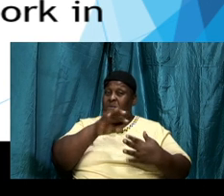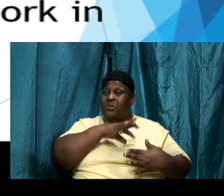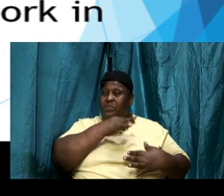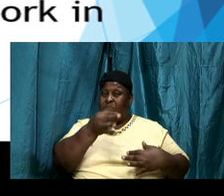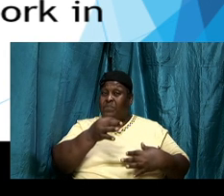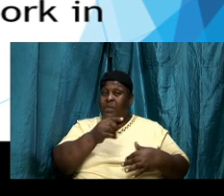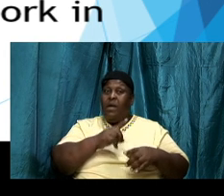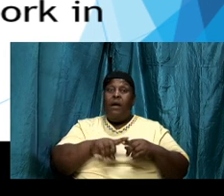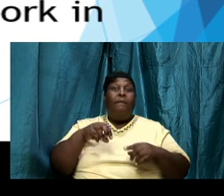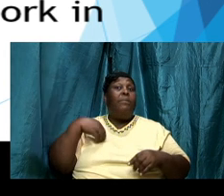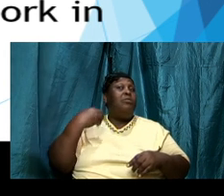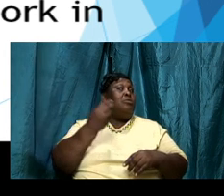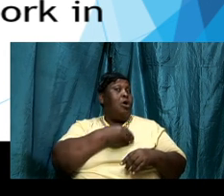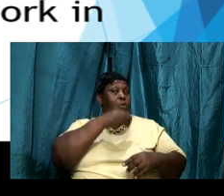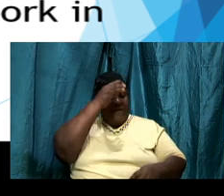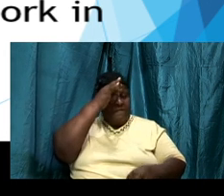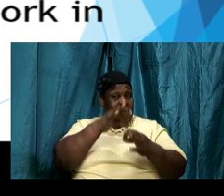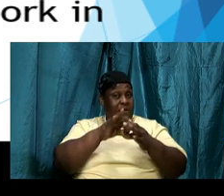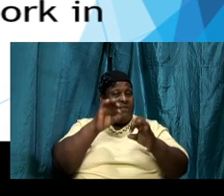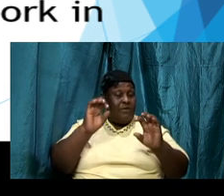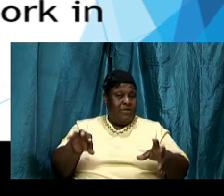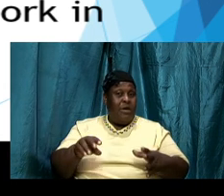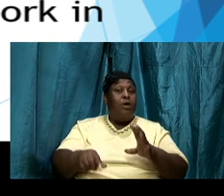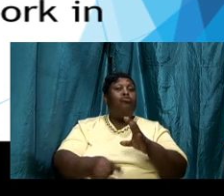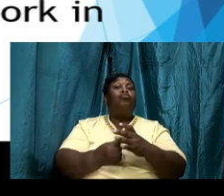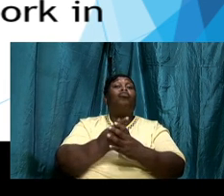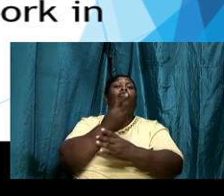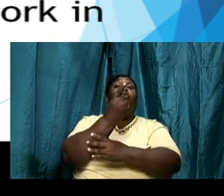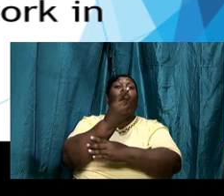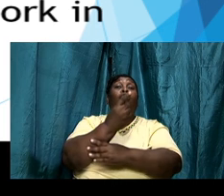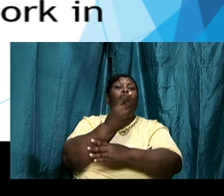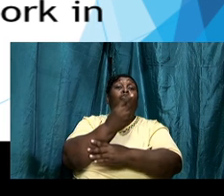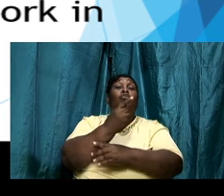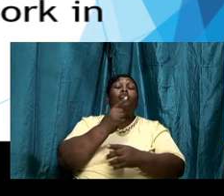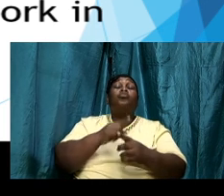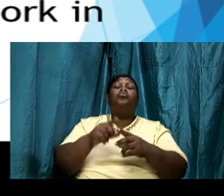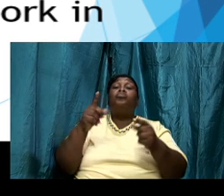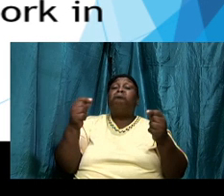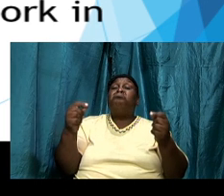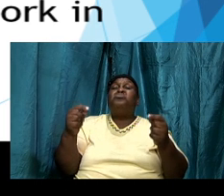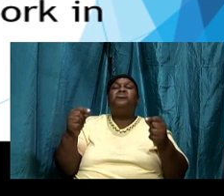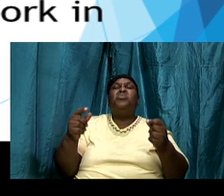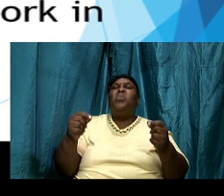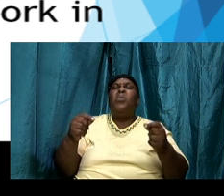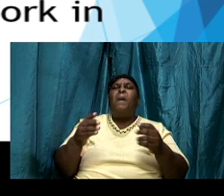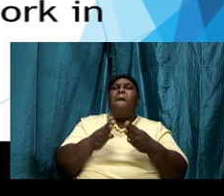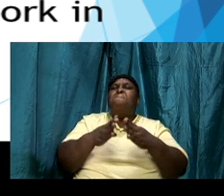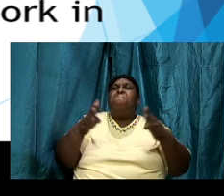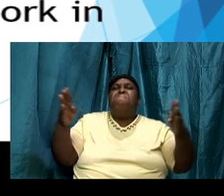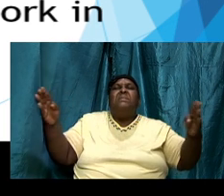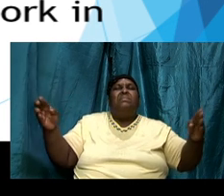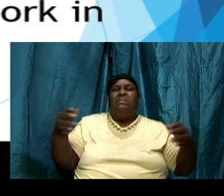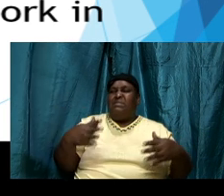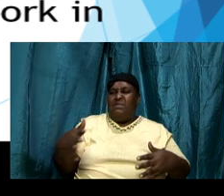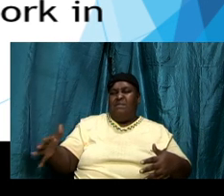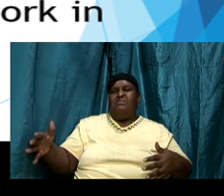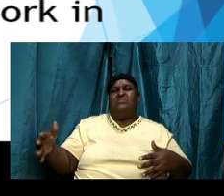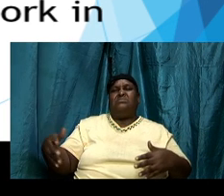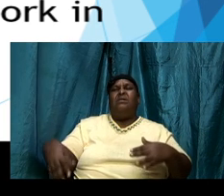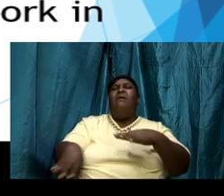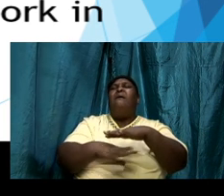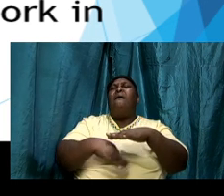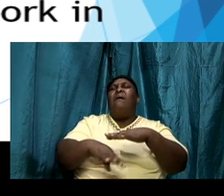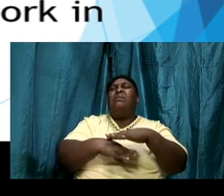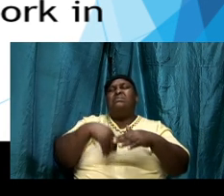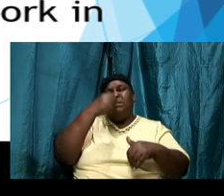accomplish major things under God what can we do to